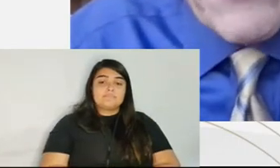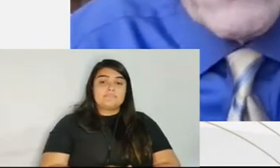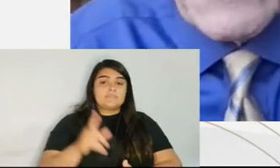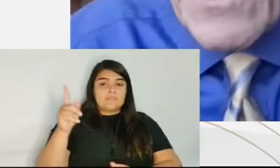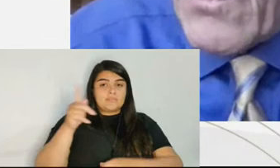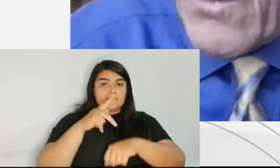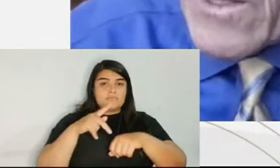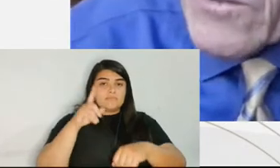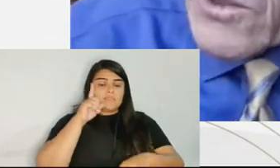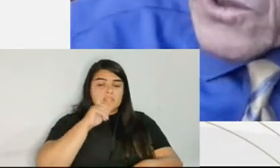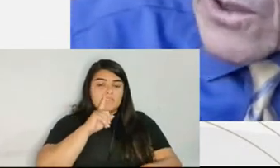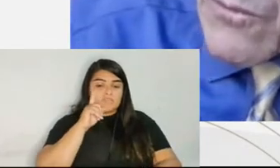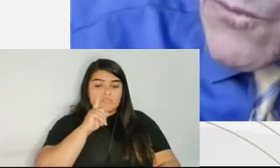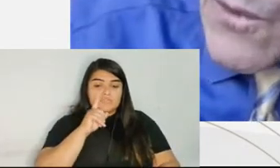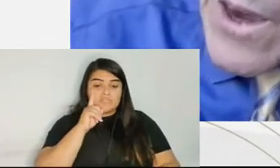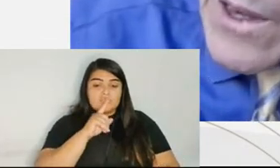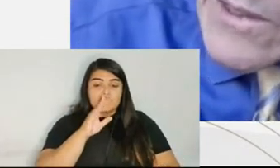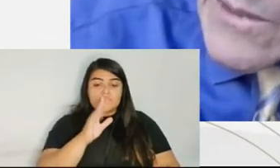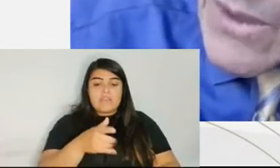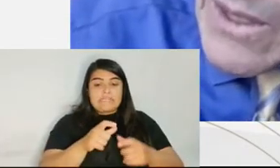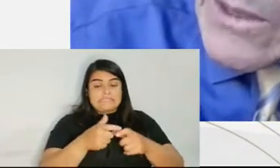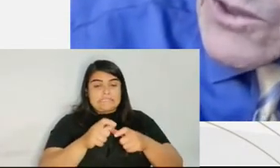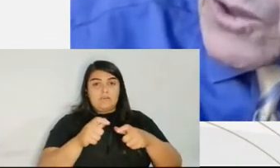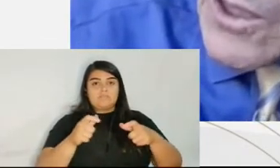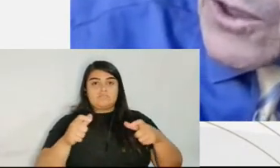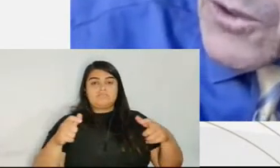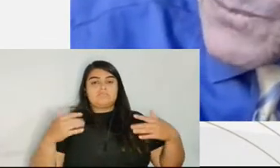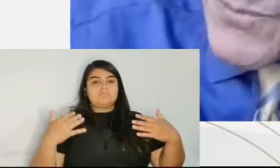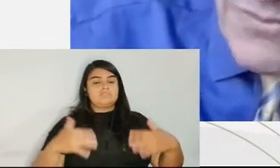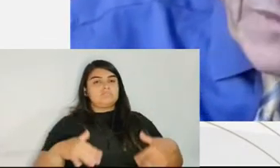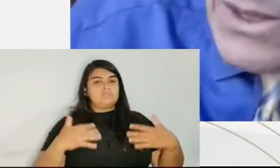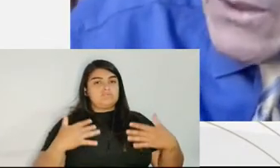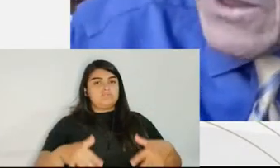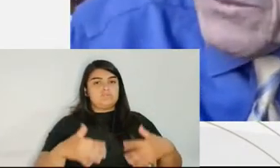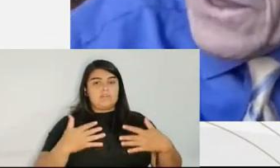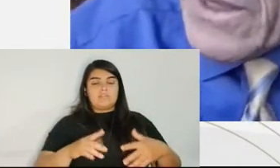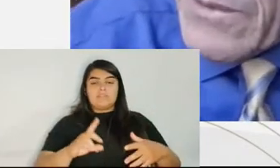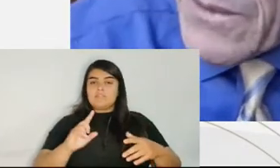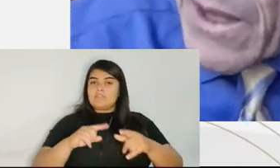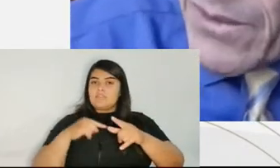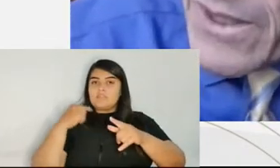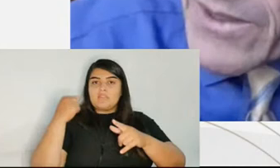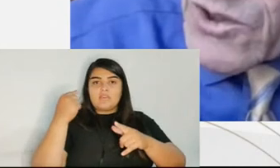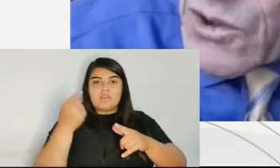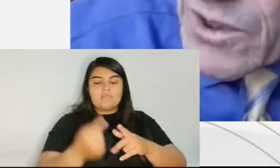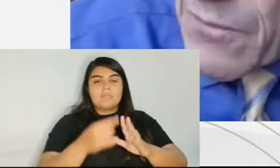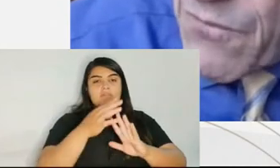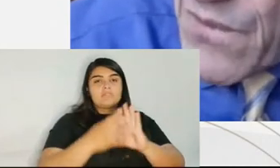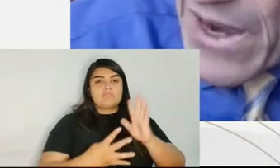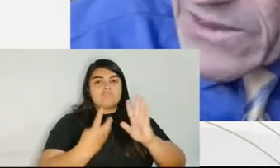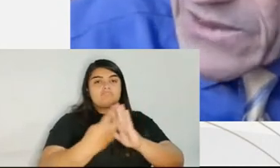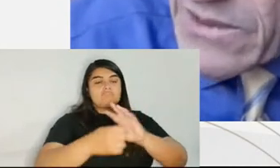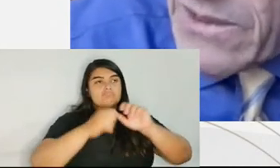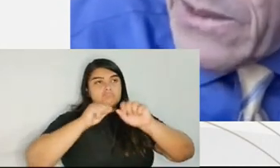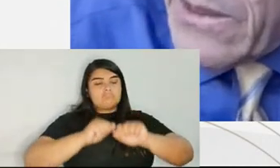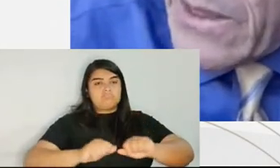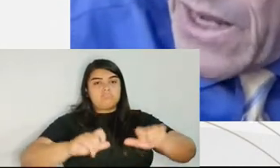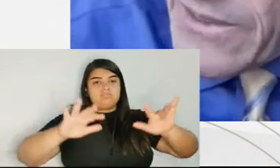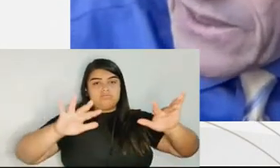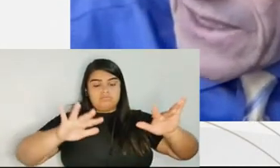after these guidelines took effect. So, here, you can begin, and the guidelines took effect